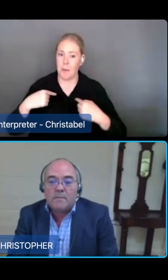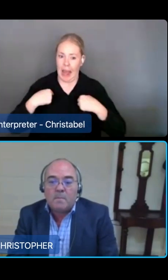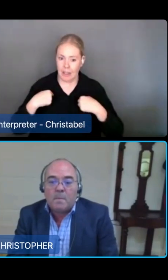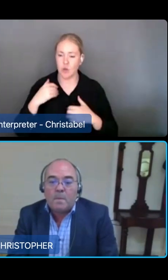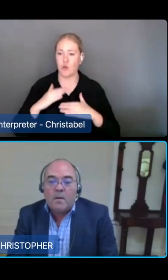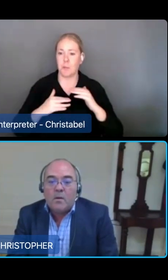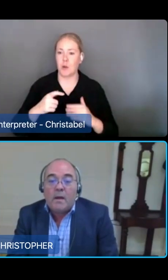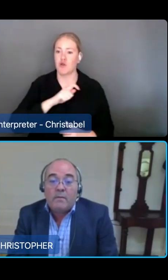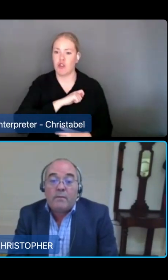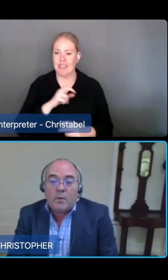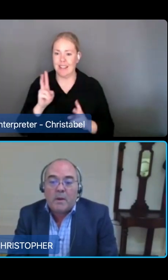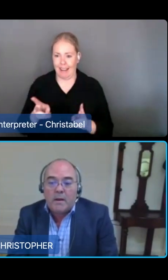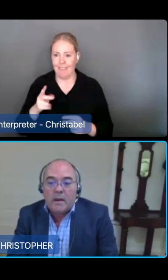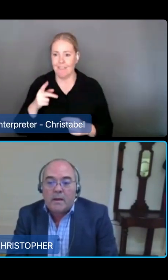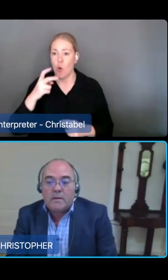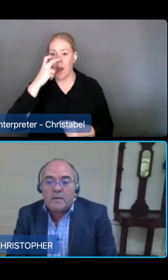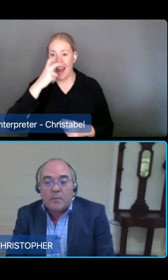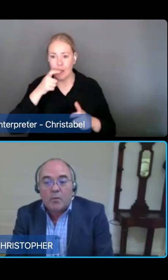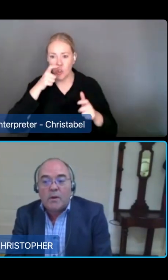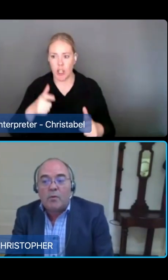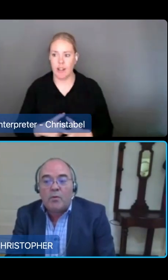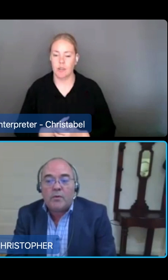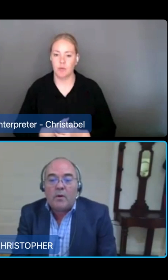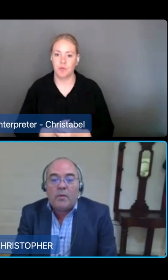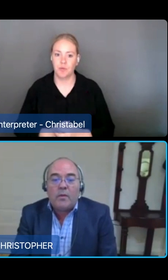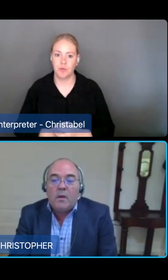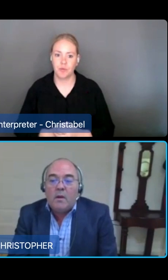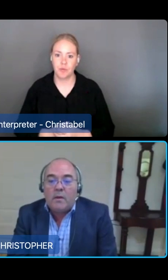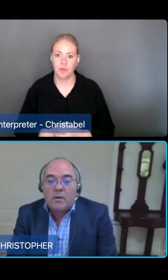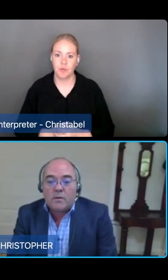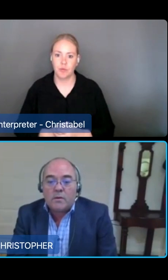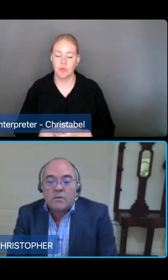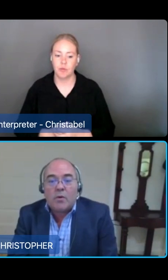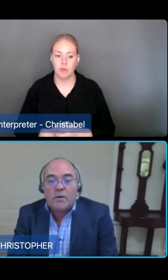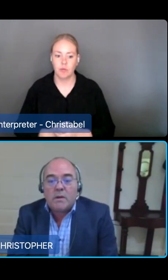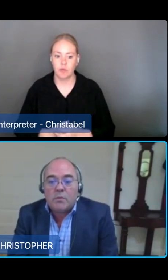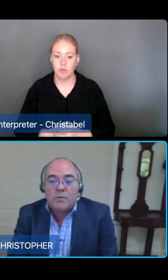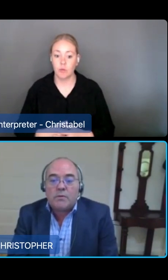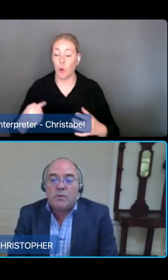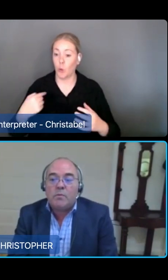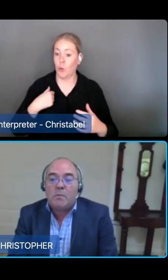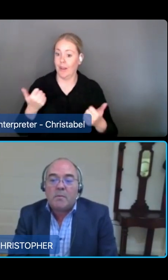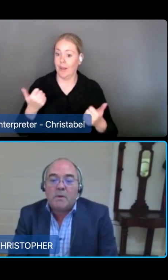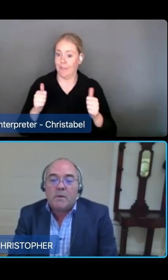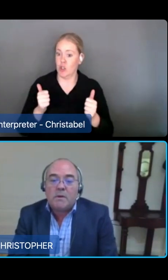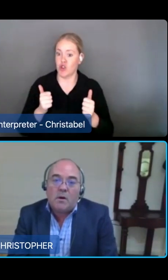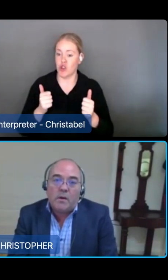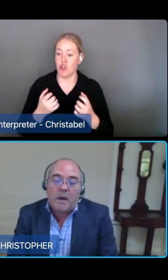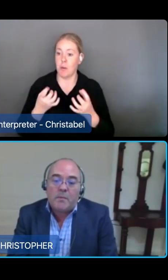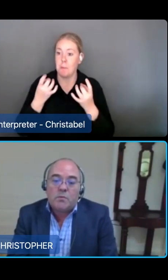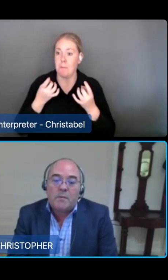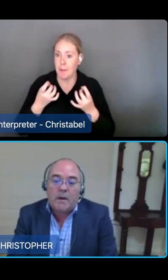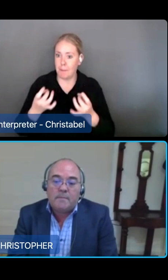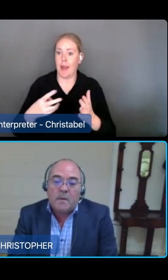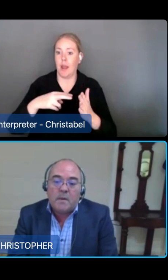for the future. We have prepared a summary report on the consultation process which will soon be published on